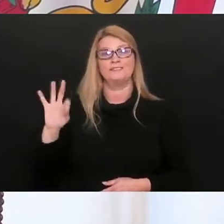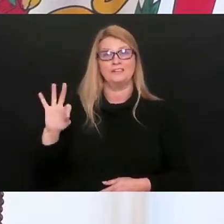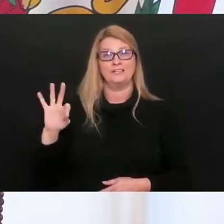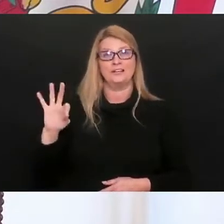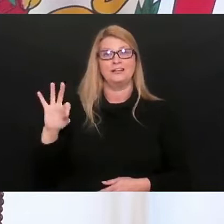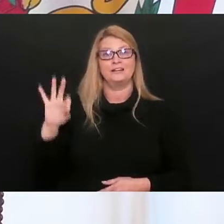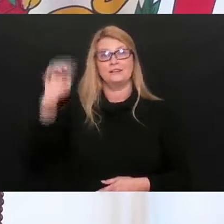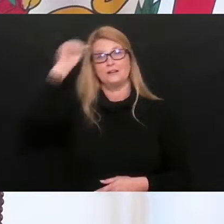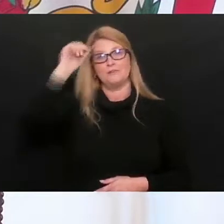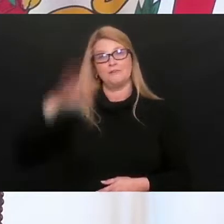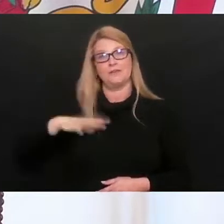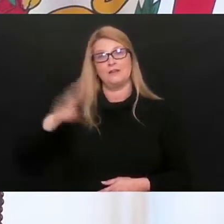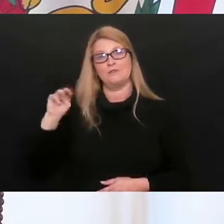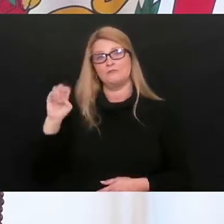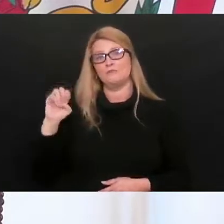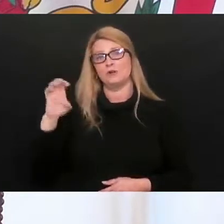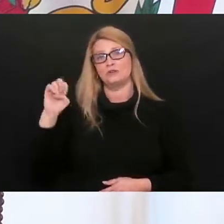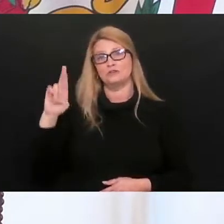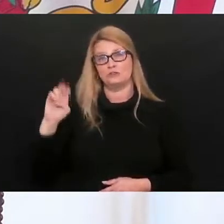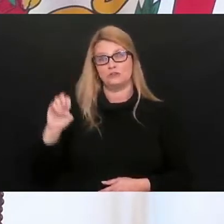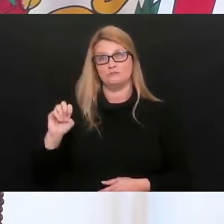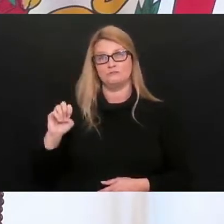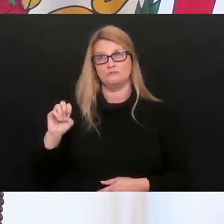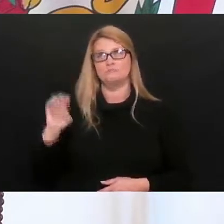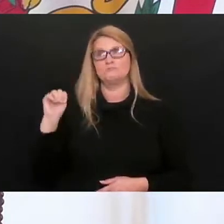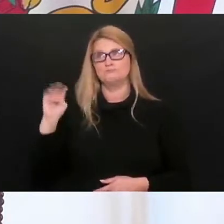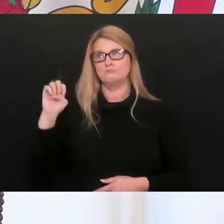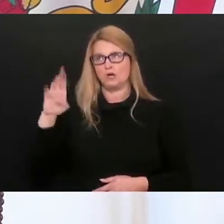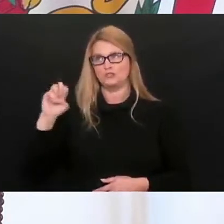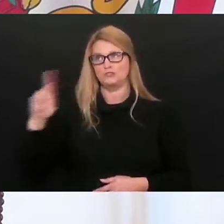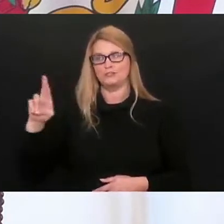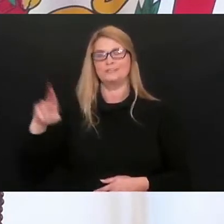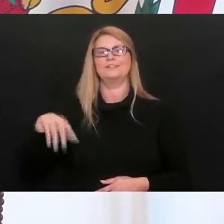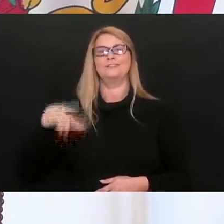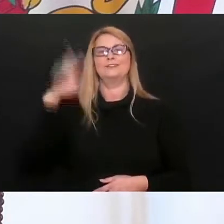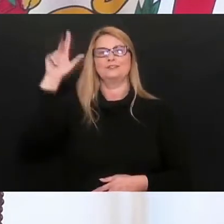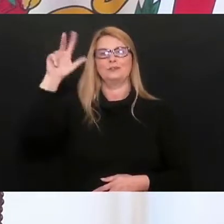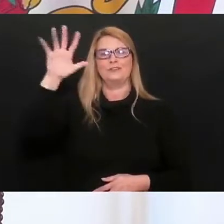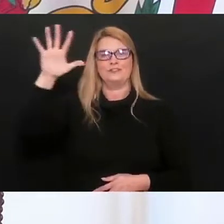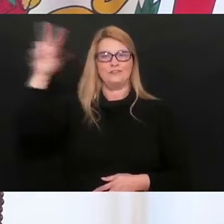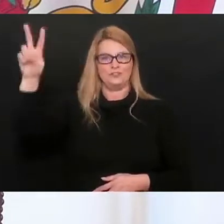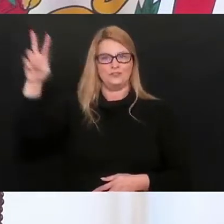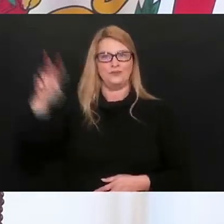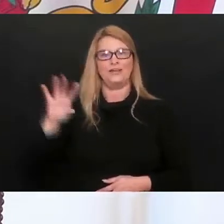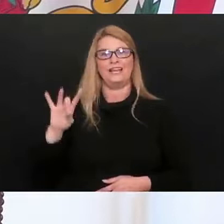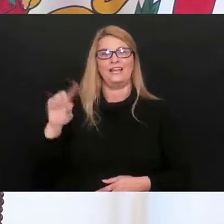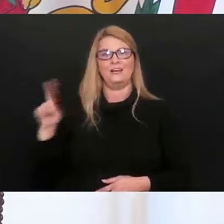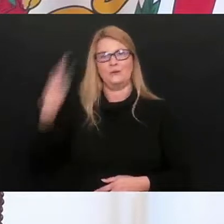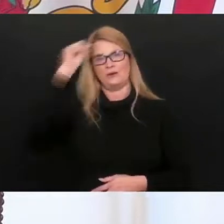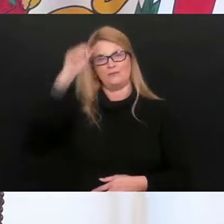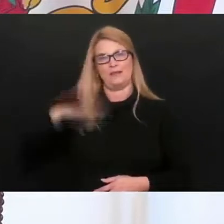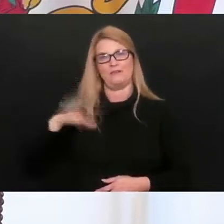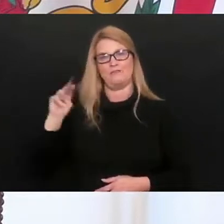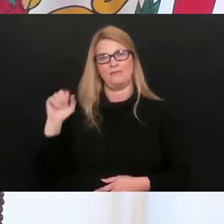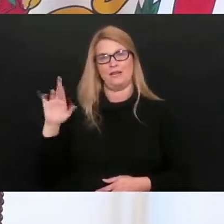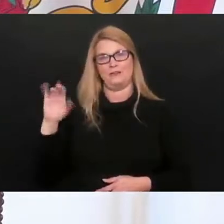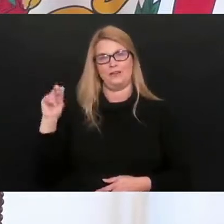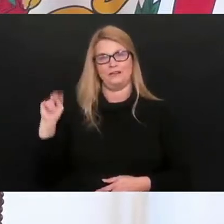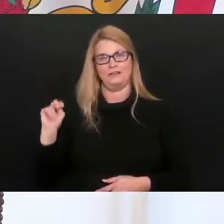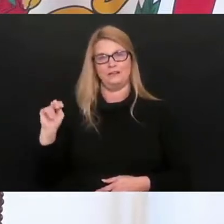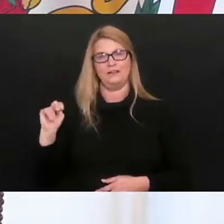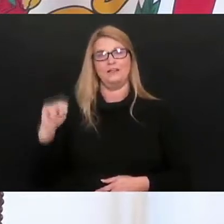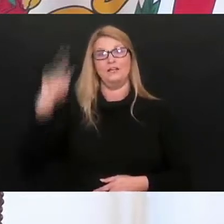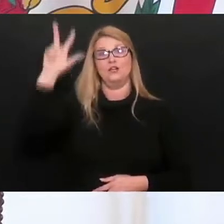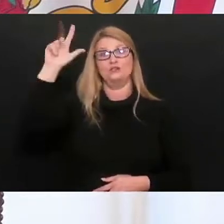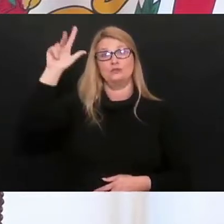-year-old male from Mercer County, our 2,352nd death, an 81-year-old male from Marion County, our